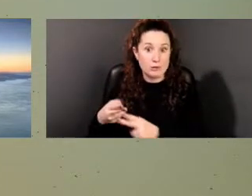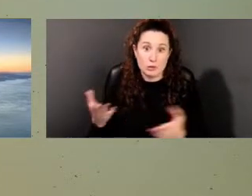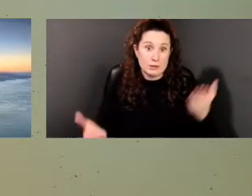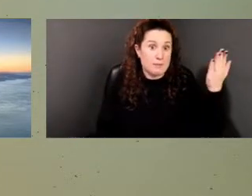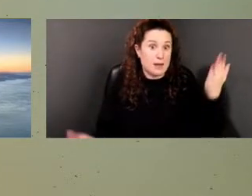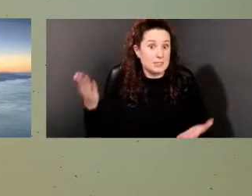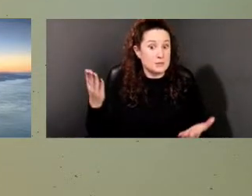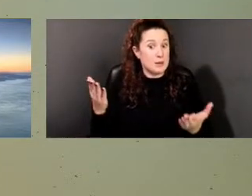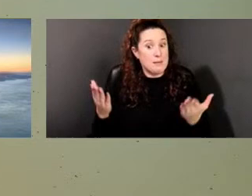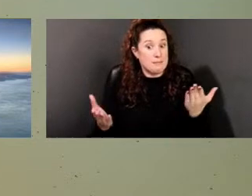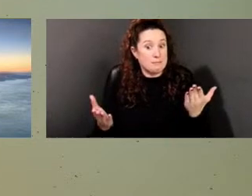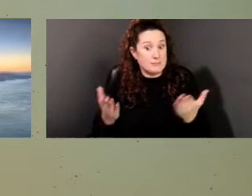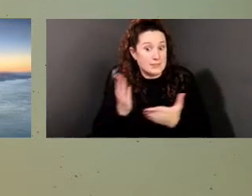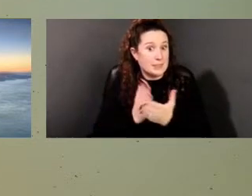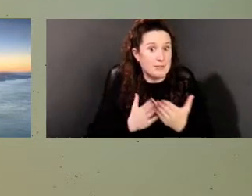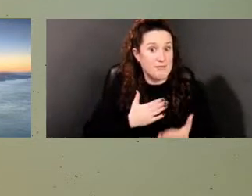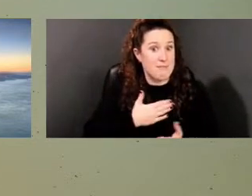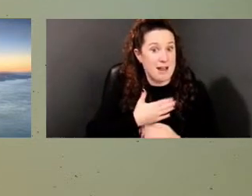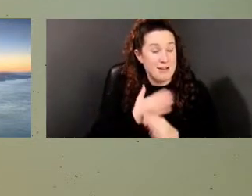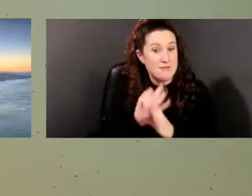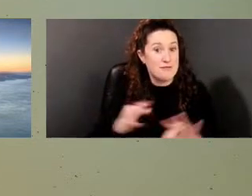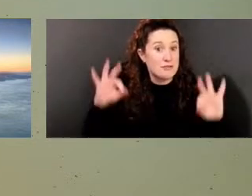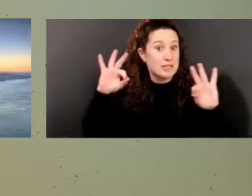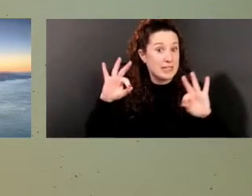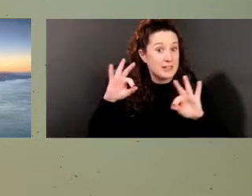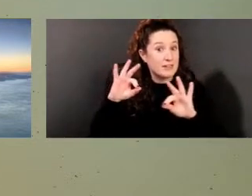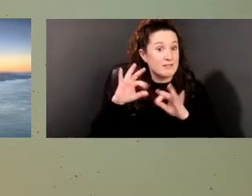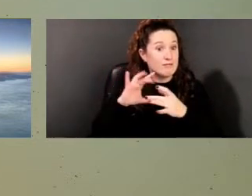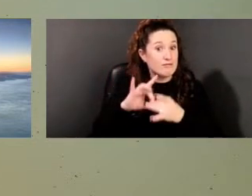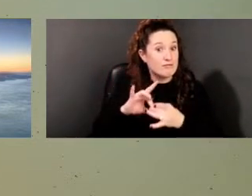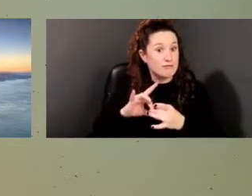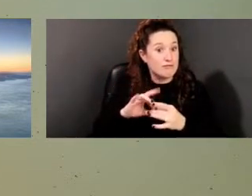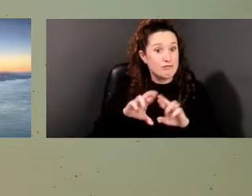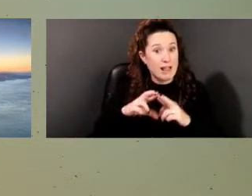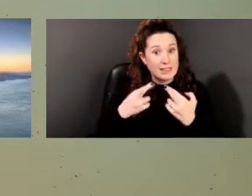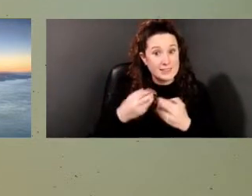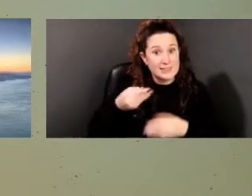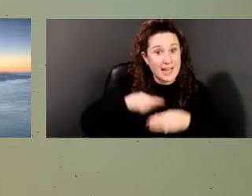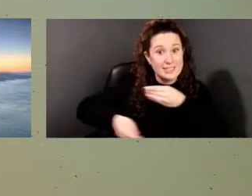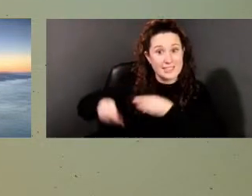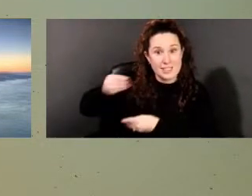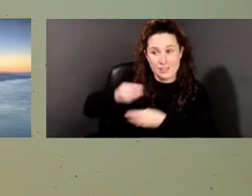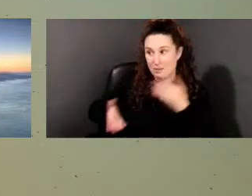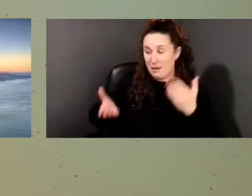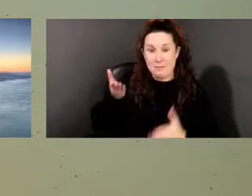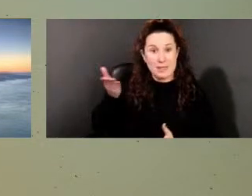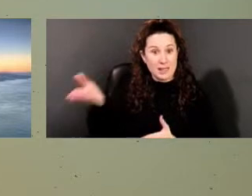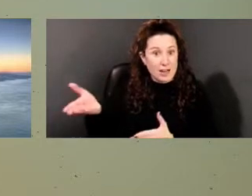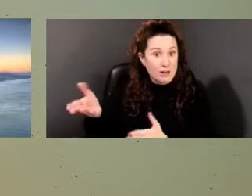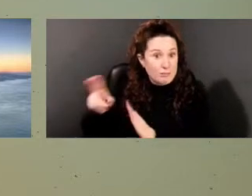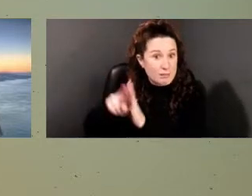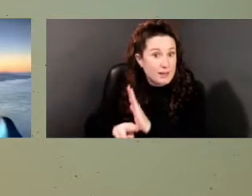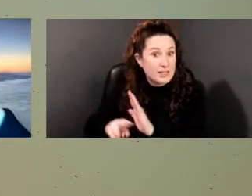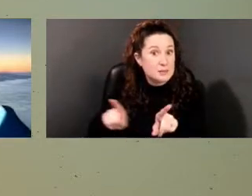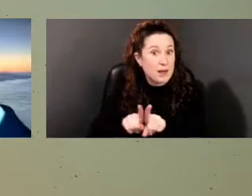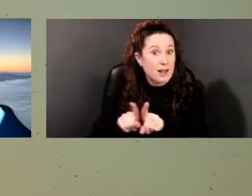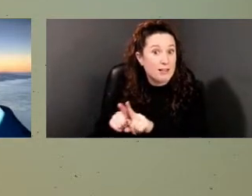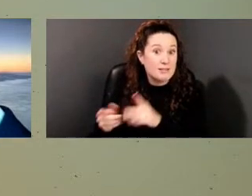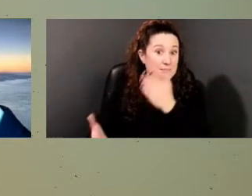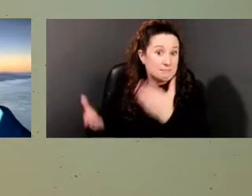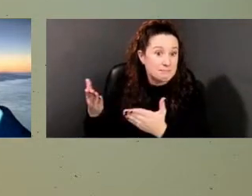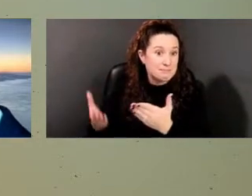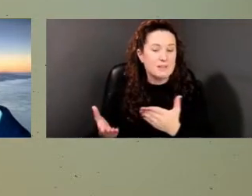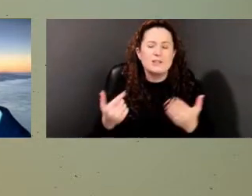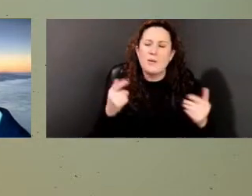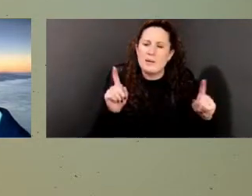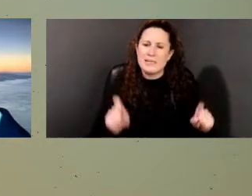relatives, ancestors would be buried there as well. So if we just look at the records and also